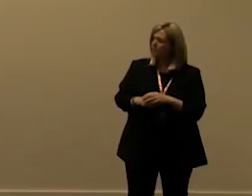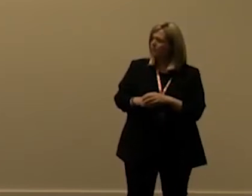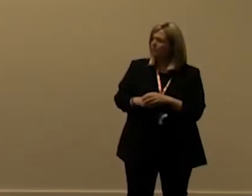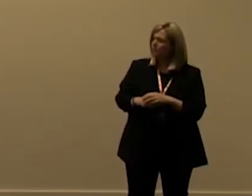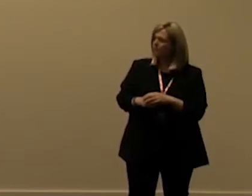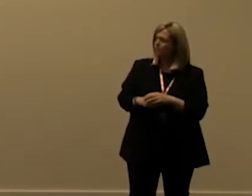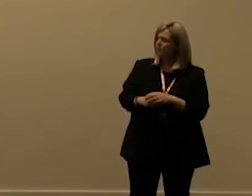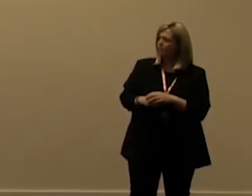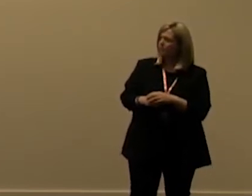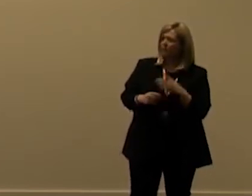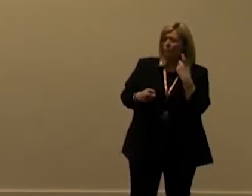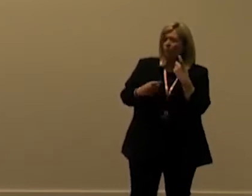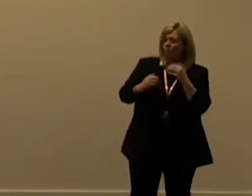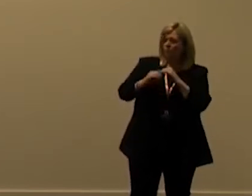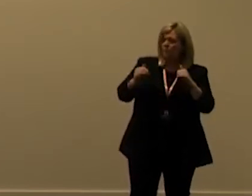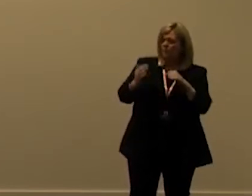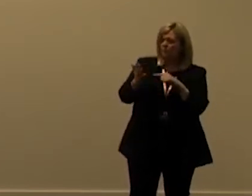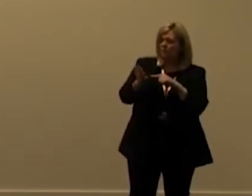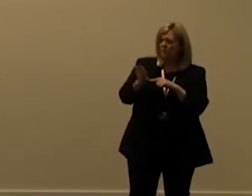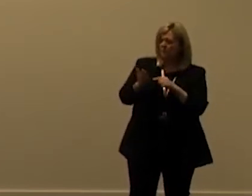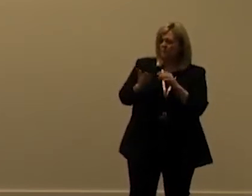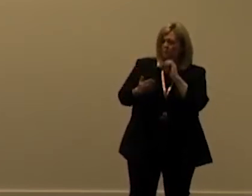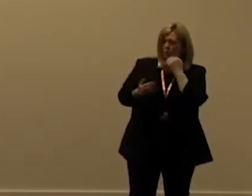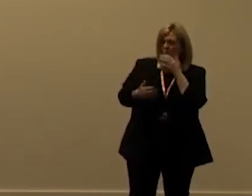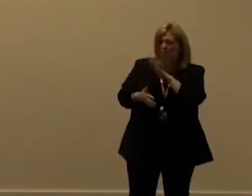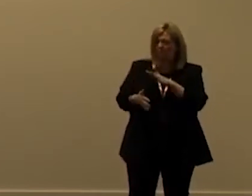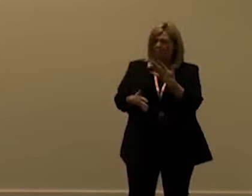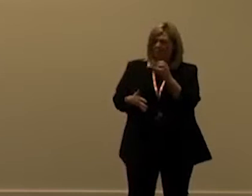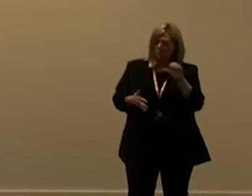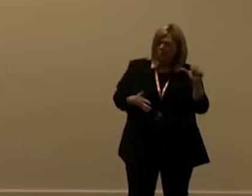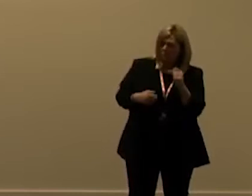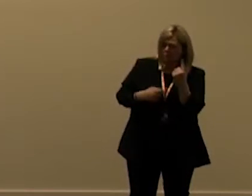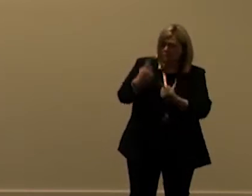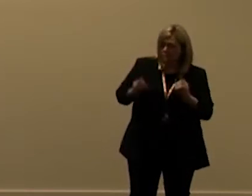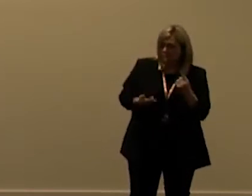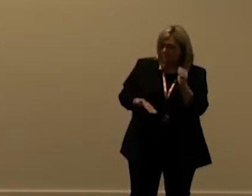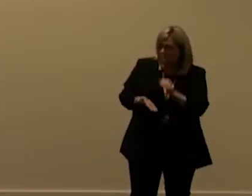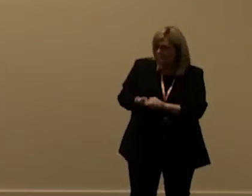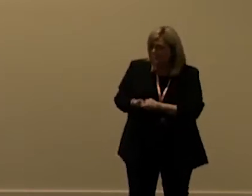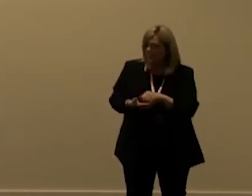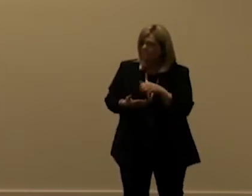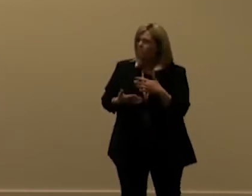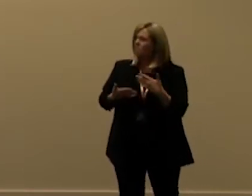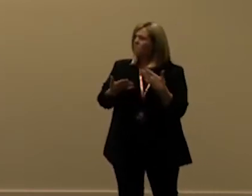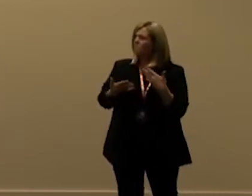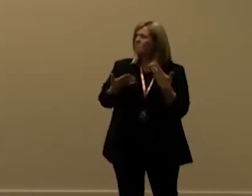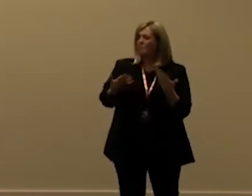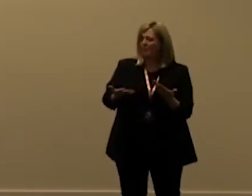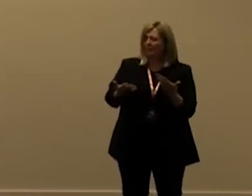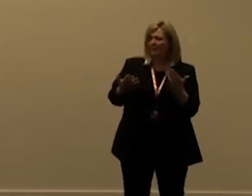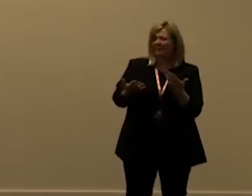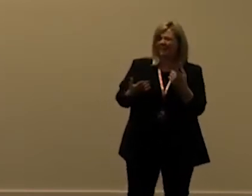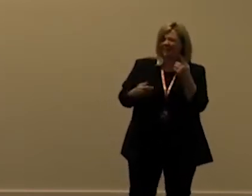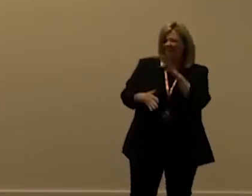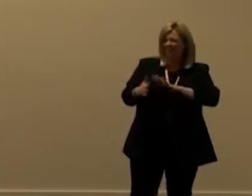move them to separate tenants we would get 500 000 each right so it's like i would in this case they're going to be to blow past